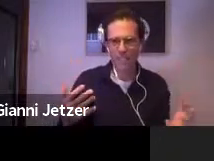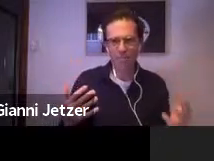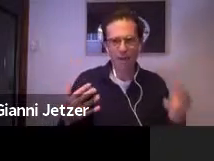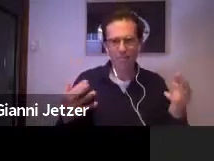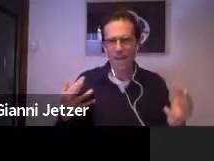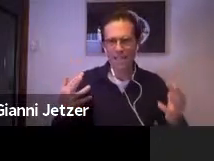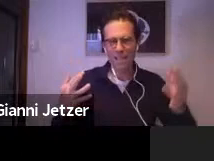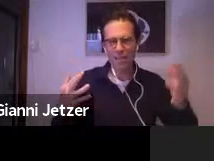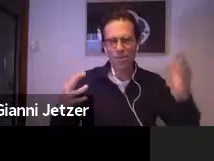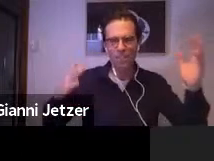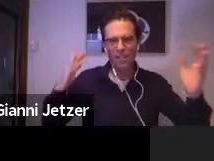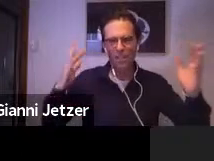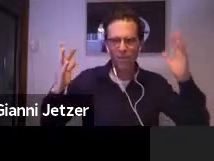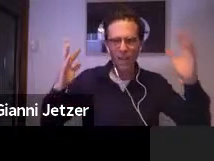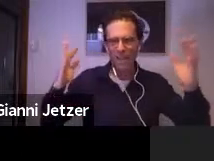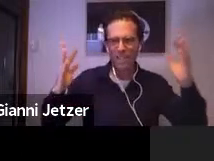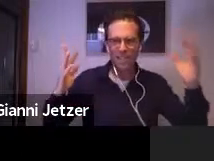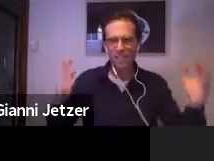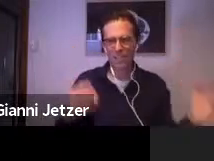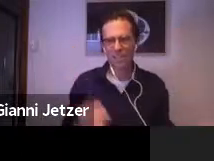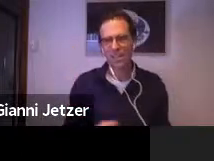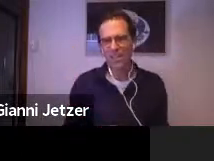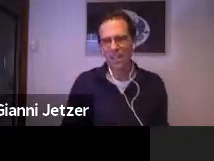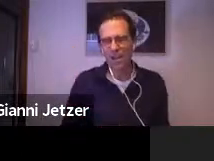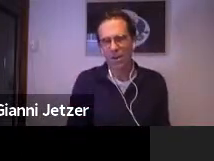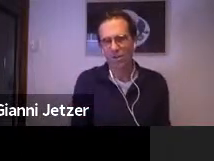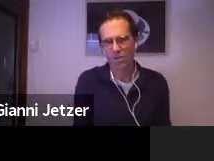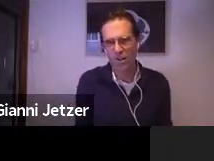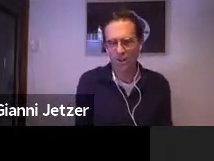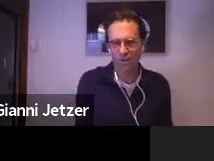collapsing in my mind, like all these different ideas